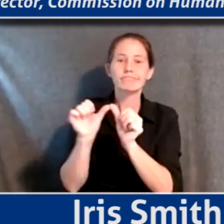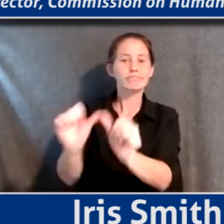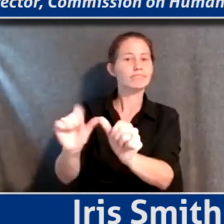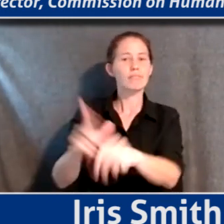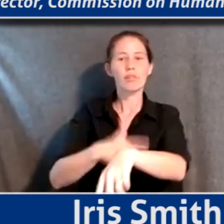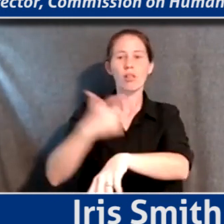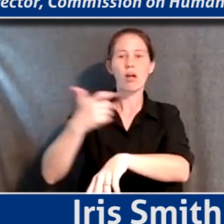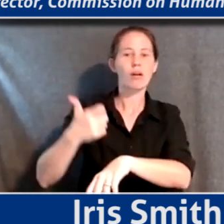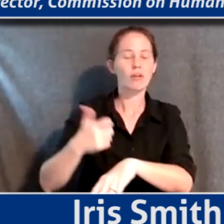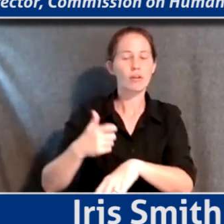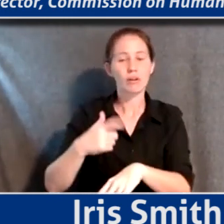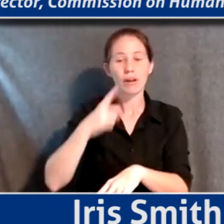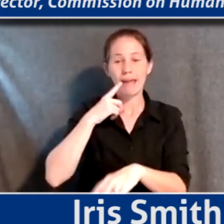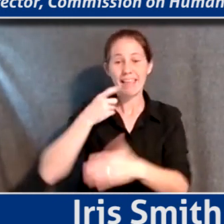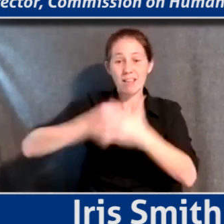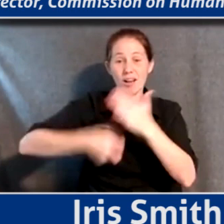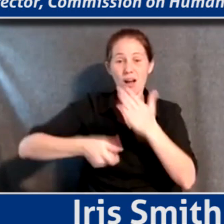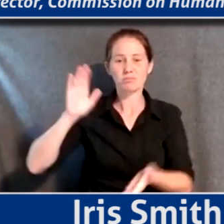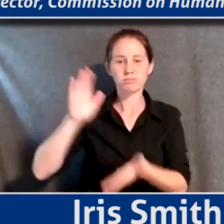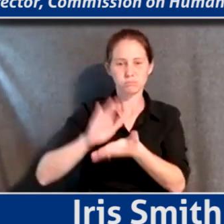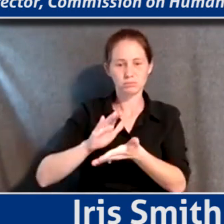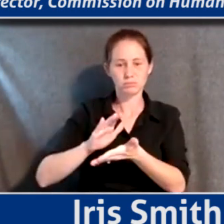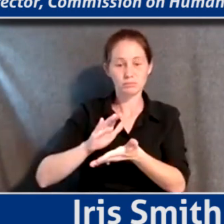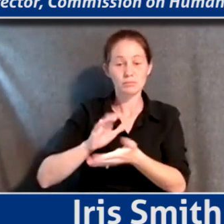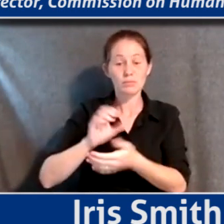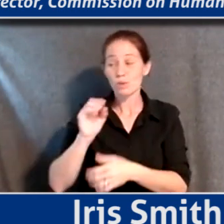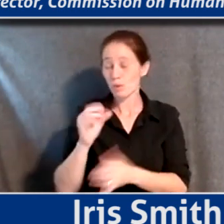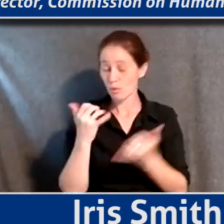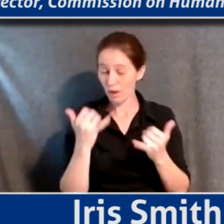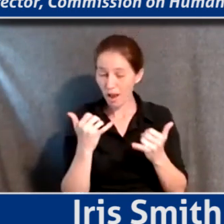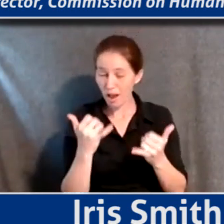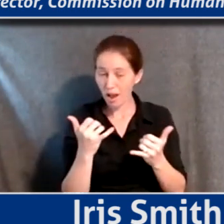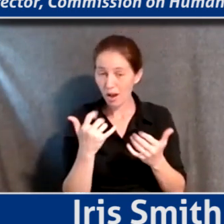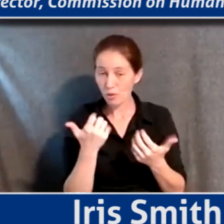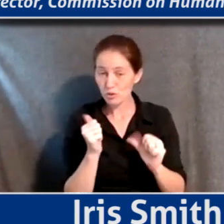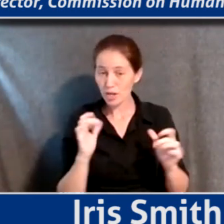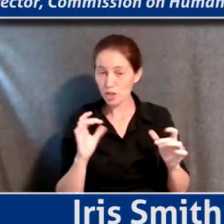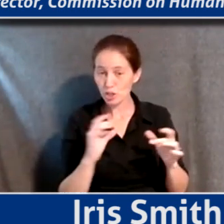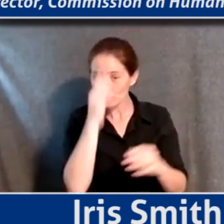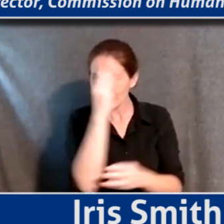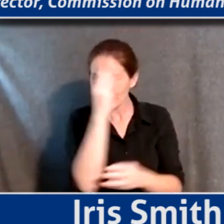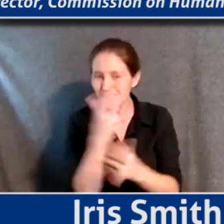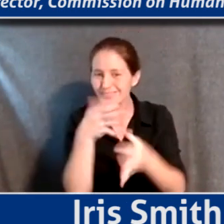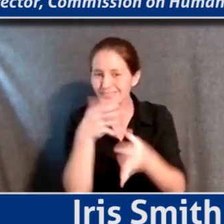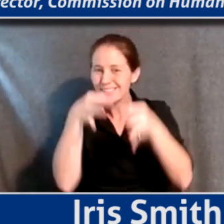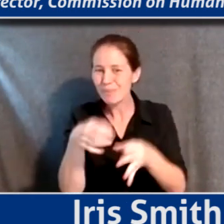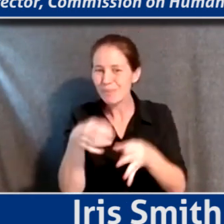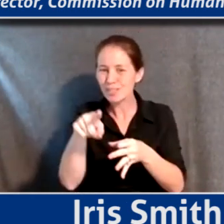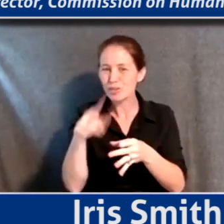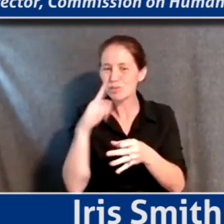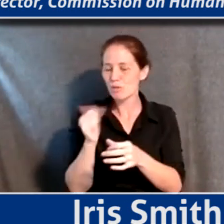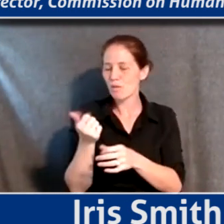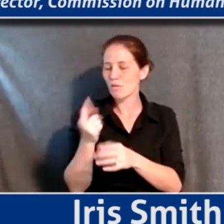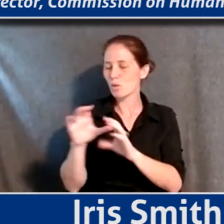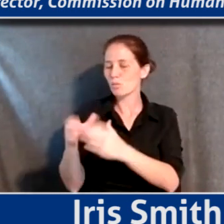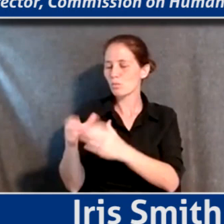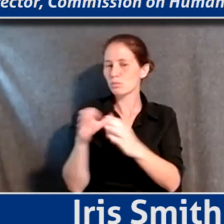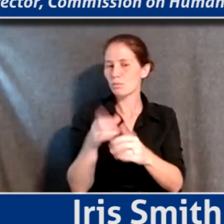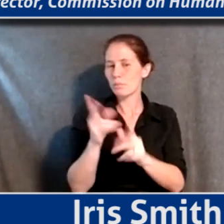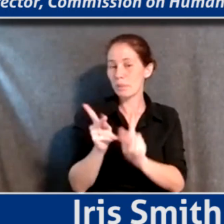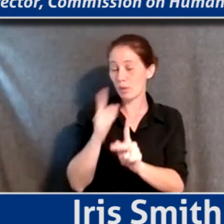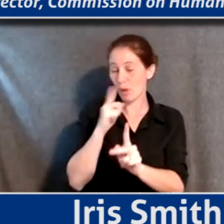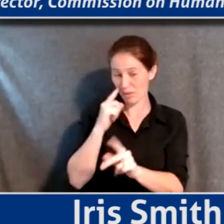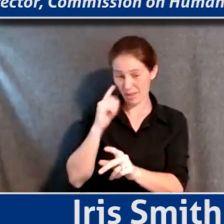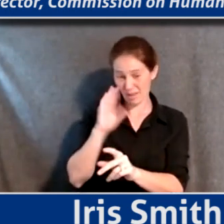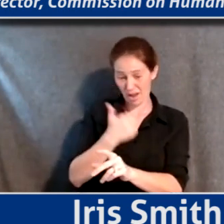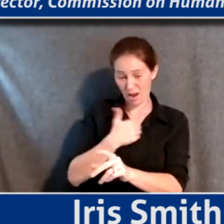and the cost goes down. And so now we're relating that to the pockets of people. You know, you figure our energy